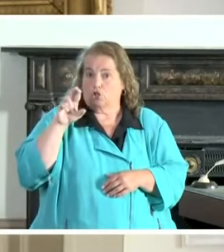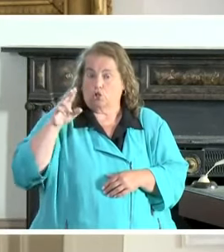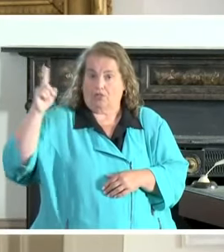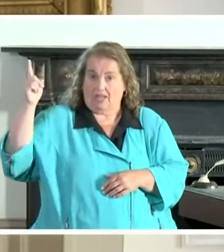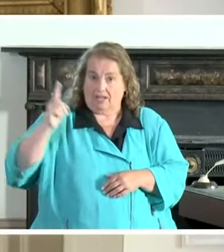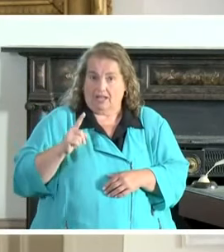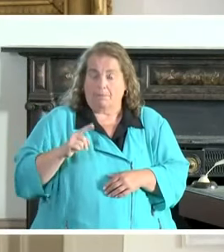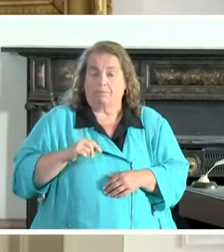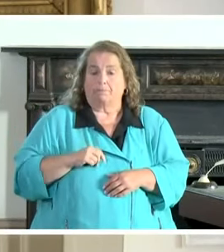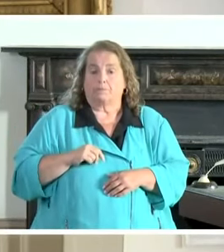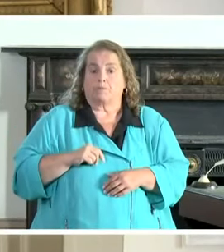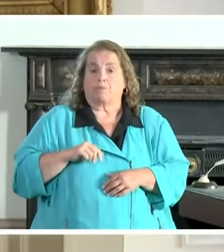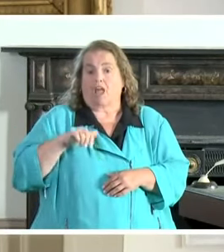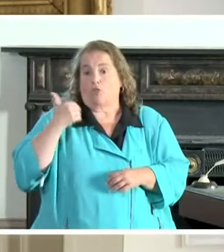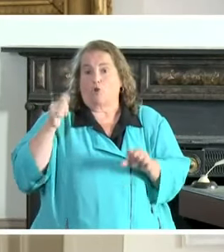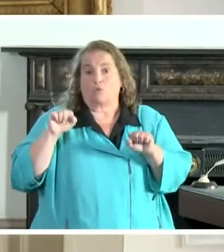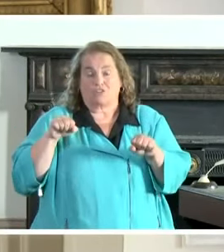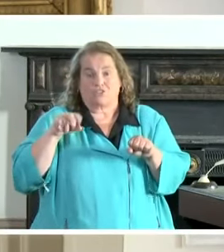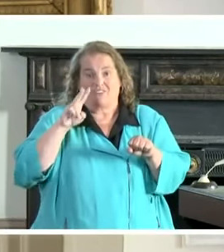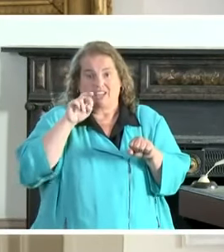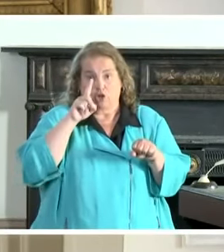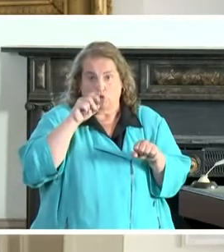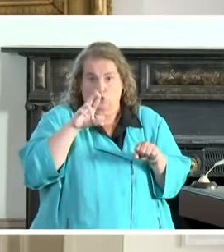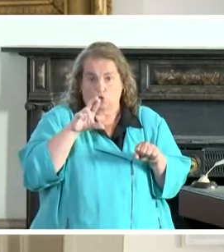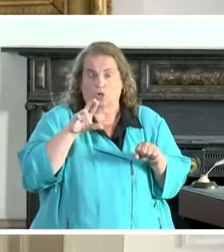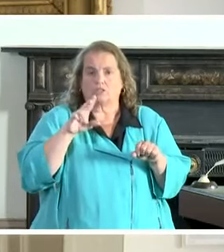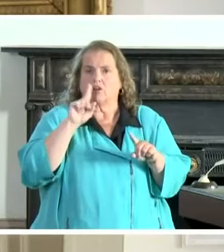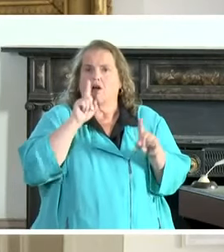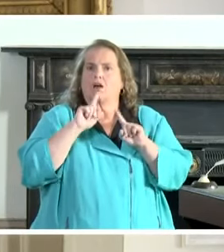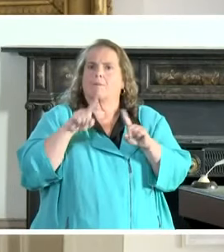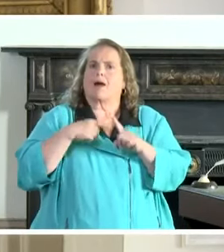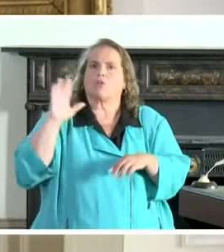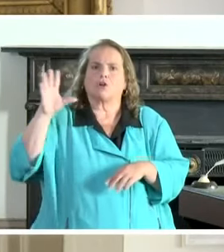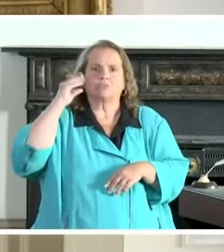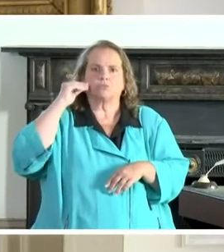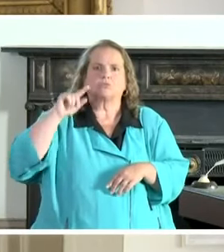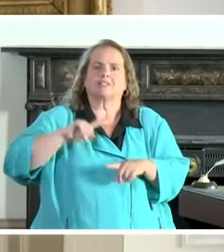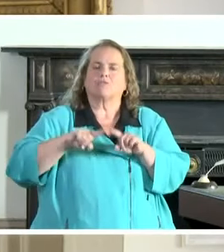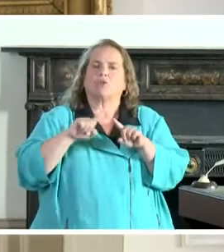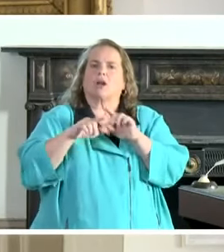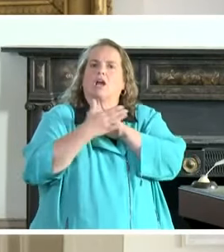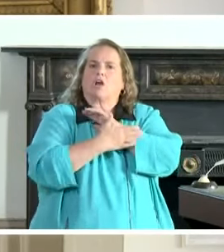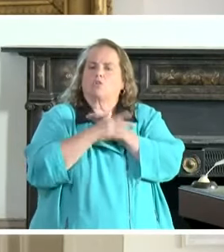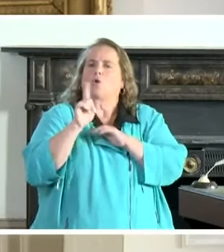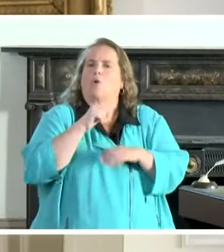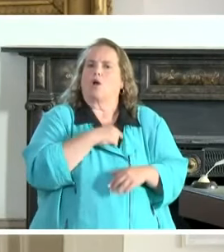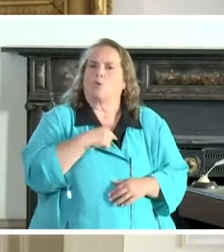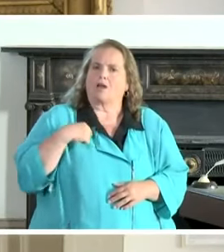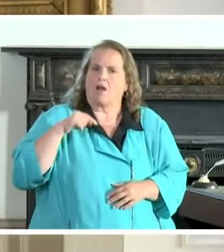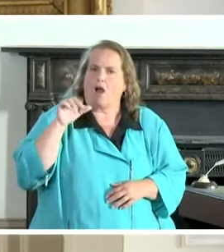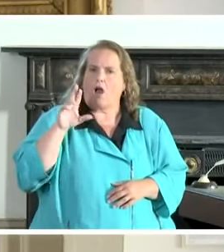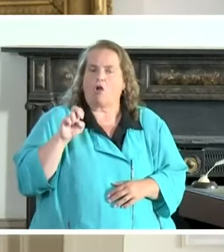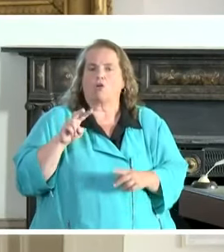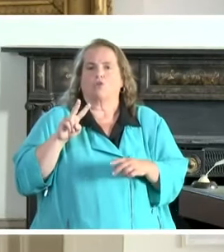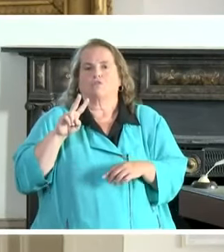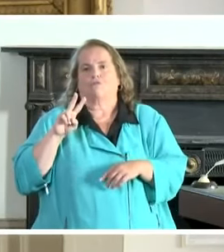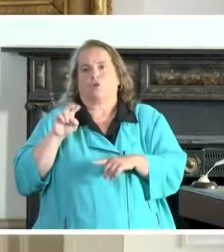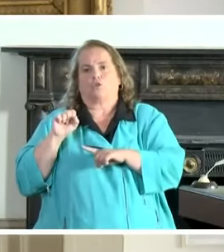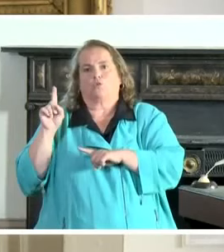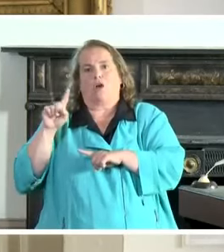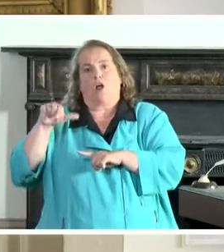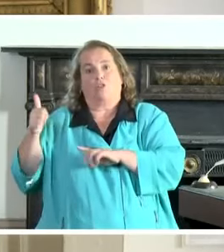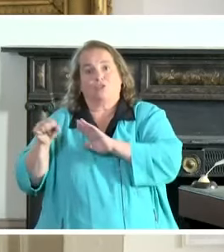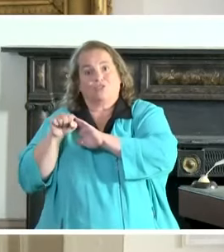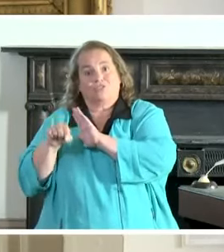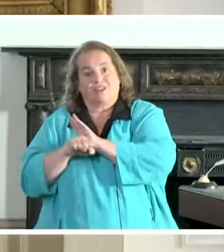and other potential vendors talking about their experience around the country and where we are versus where other